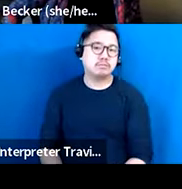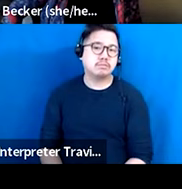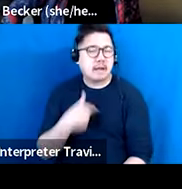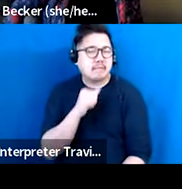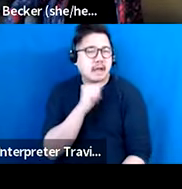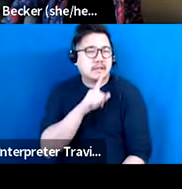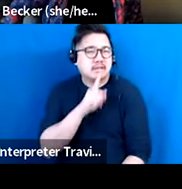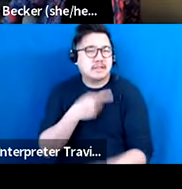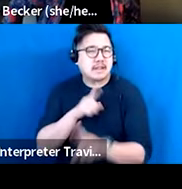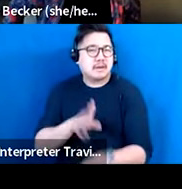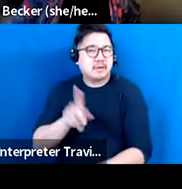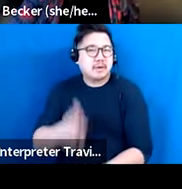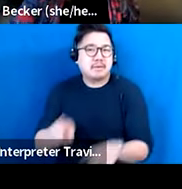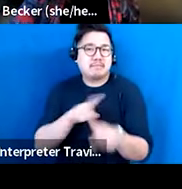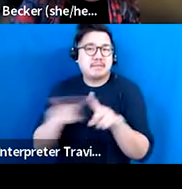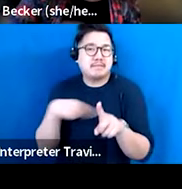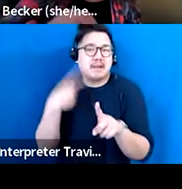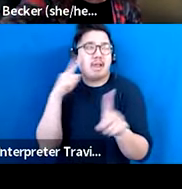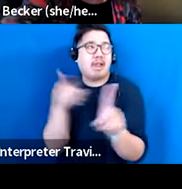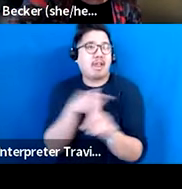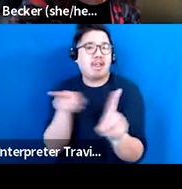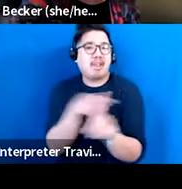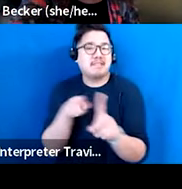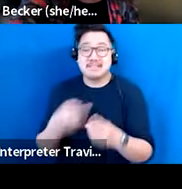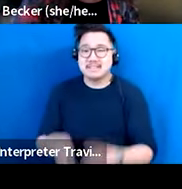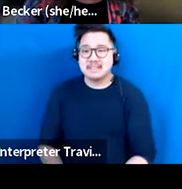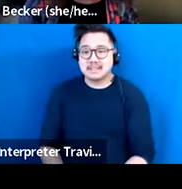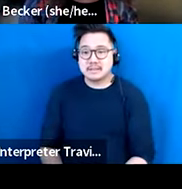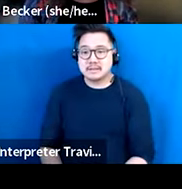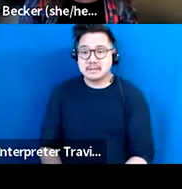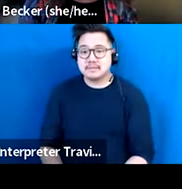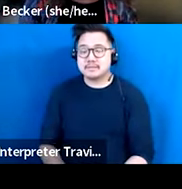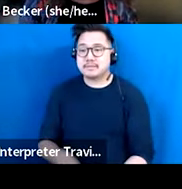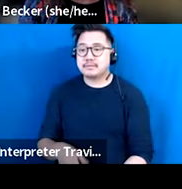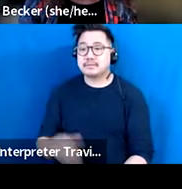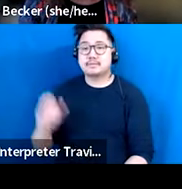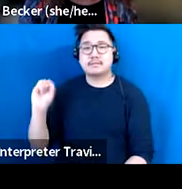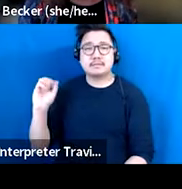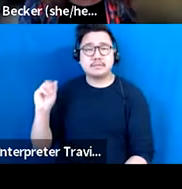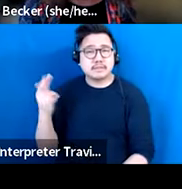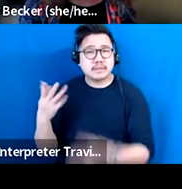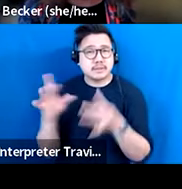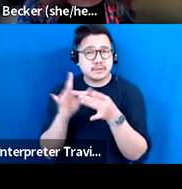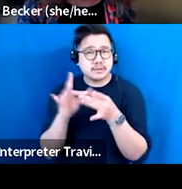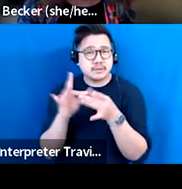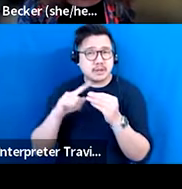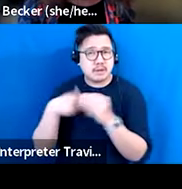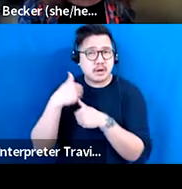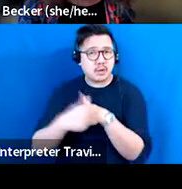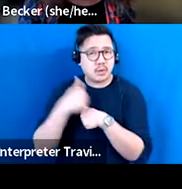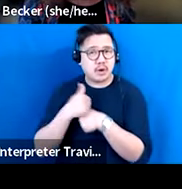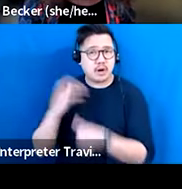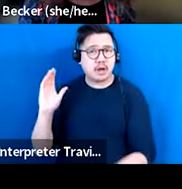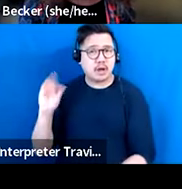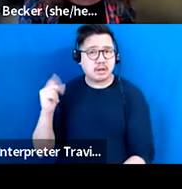wanted, Sarah, but that's where my head went, so. And are you talking about risk capital there? To a certain extent, I'm talking